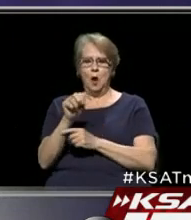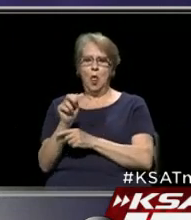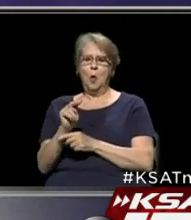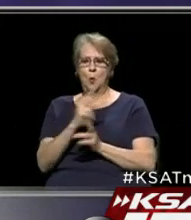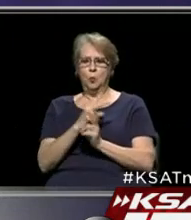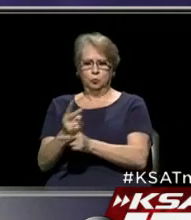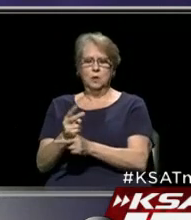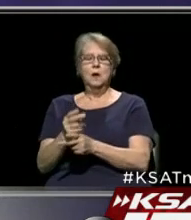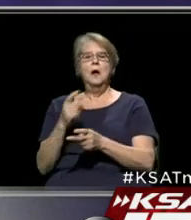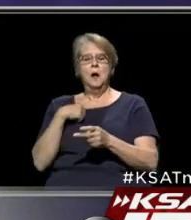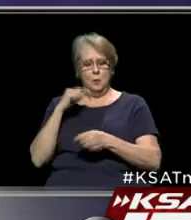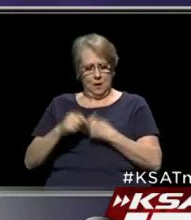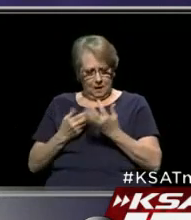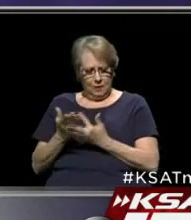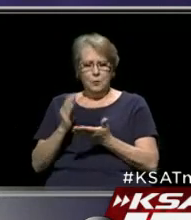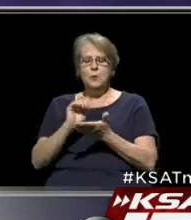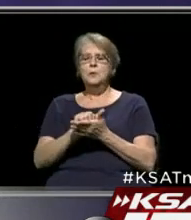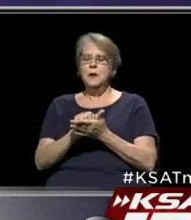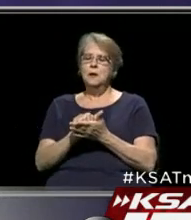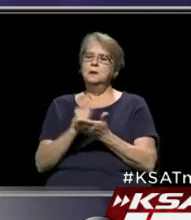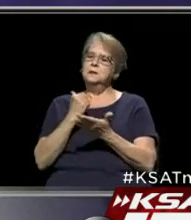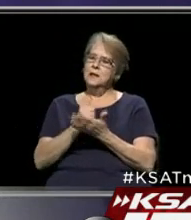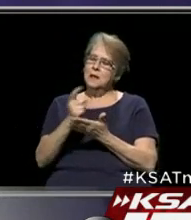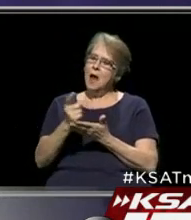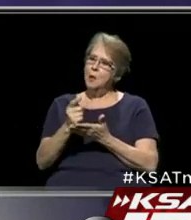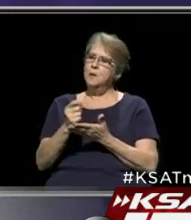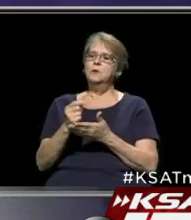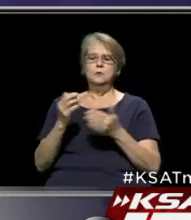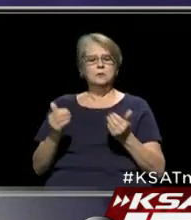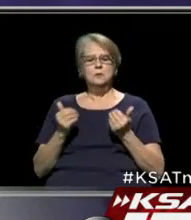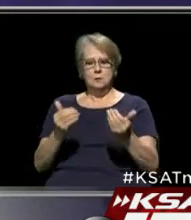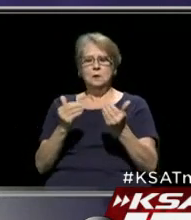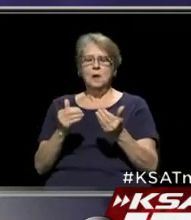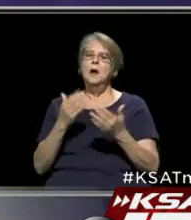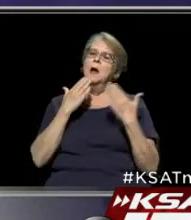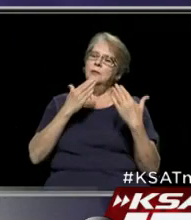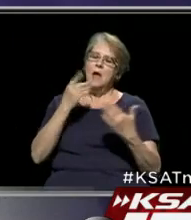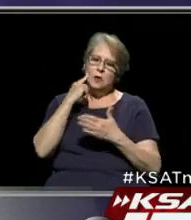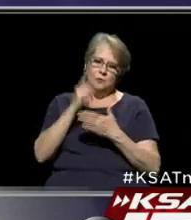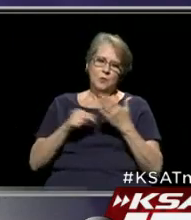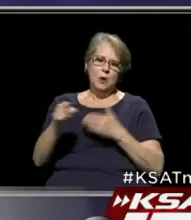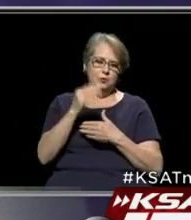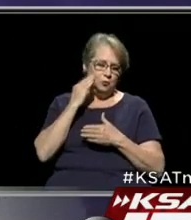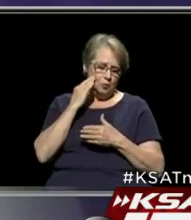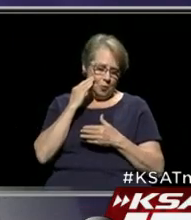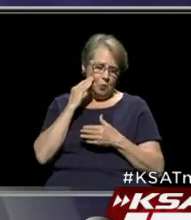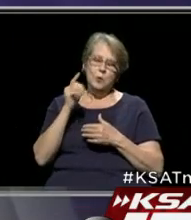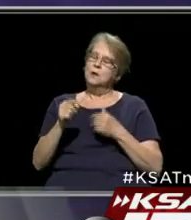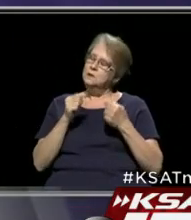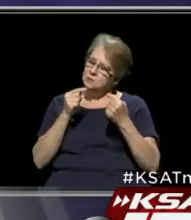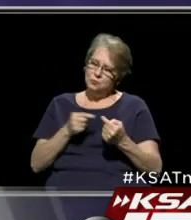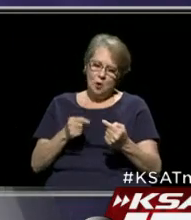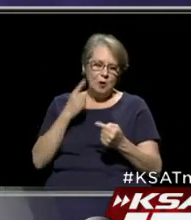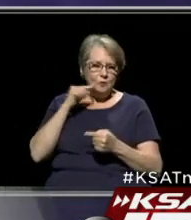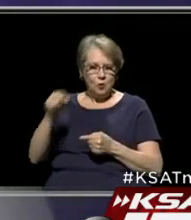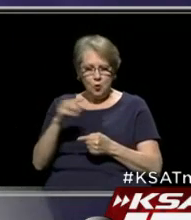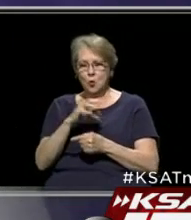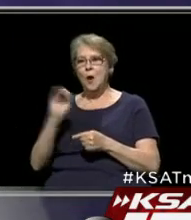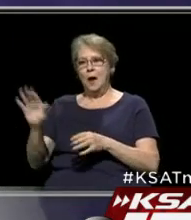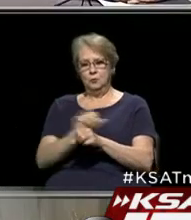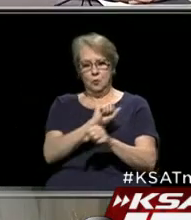we've got to get through this and get you guys back on your feet. And thank you for what you're doing. I know it's a struggle for you and a struggle for your employees.